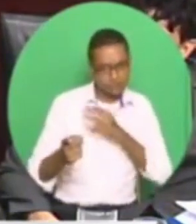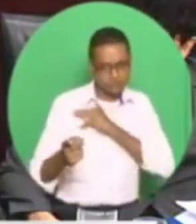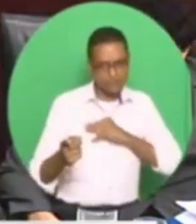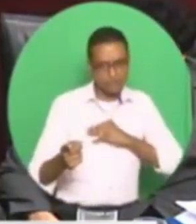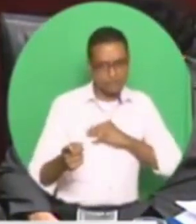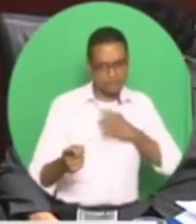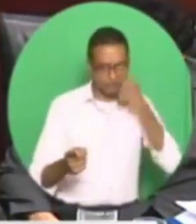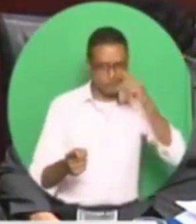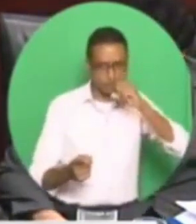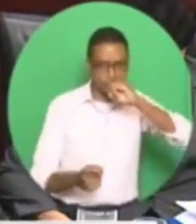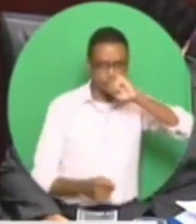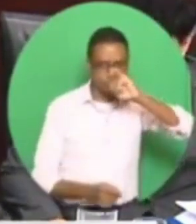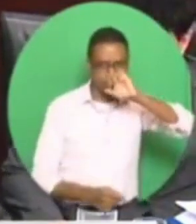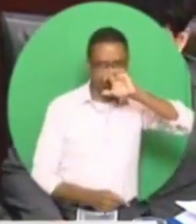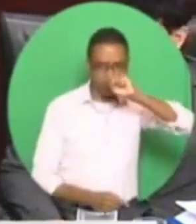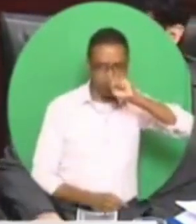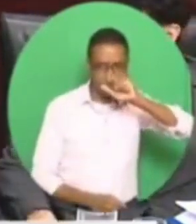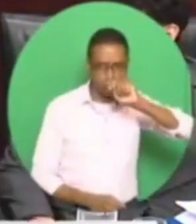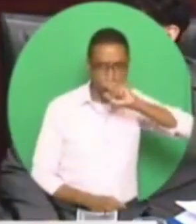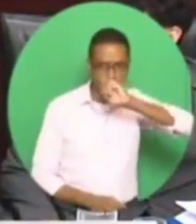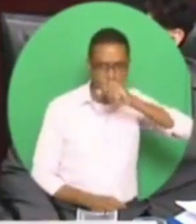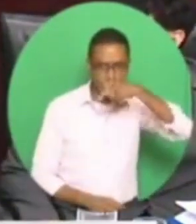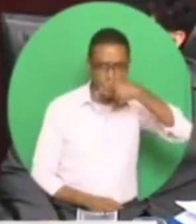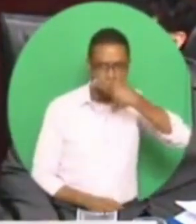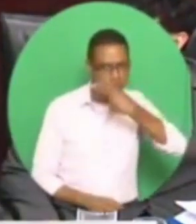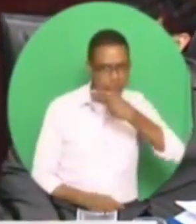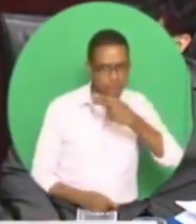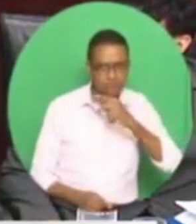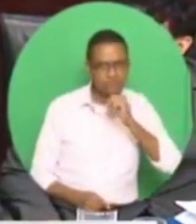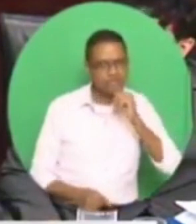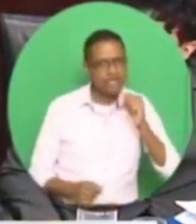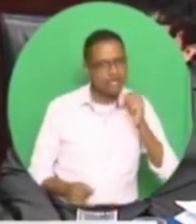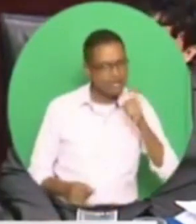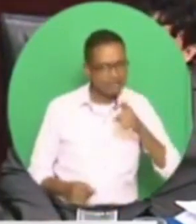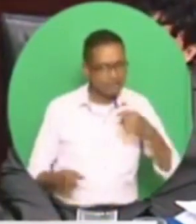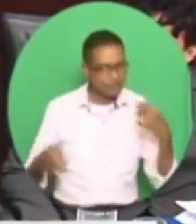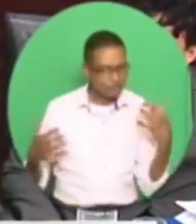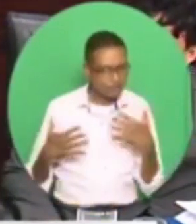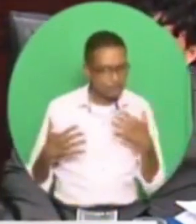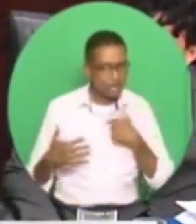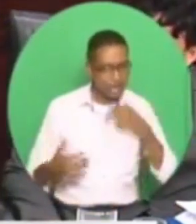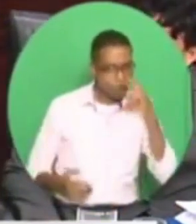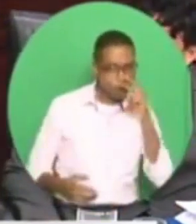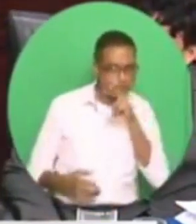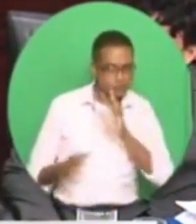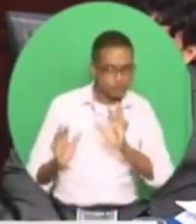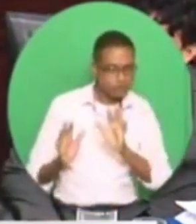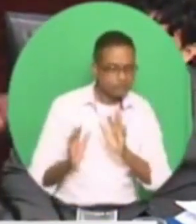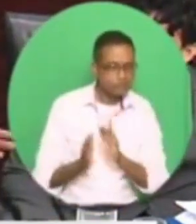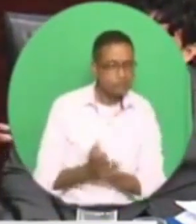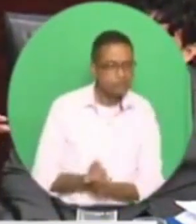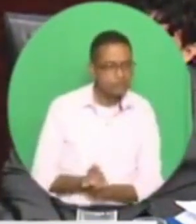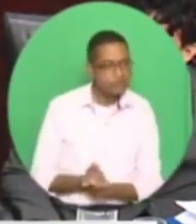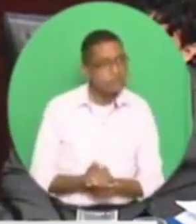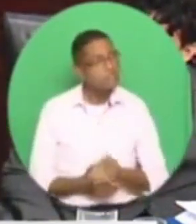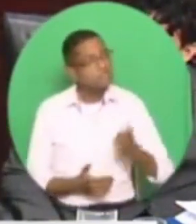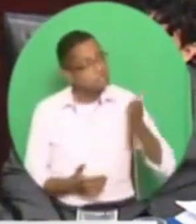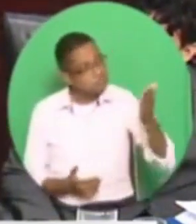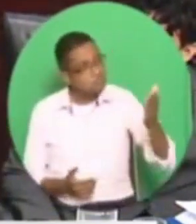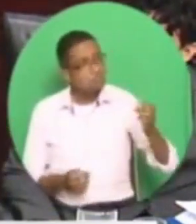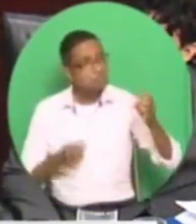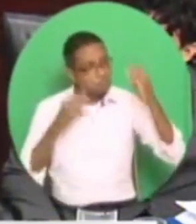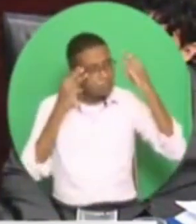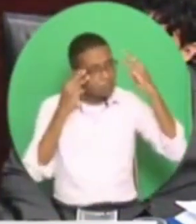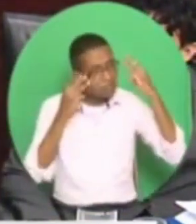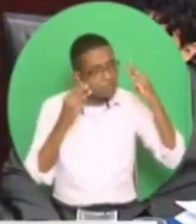direction. The Minister repeated promises even in the document, suggesting that several persons have been writing, and